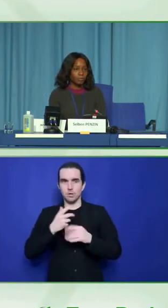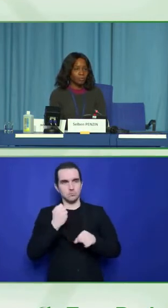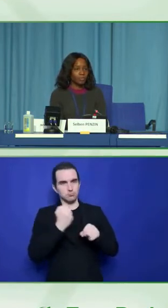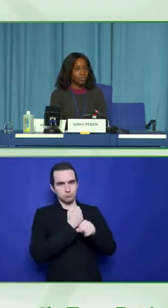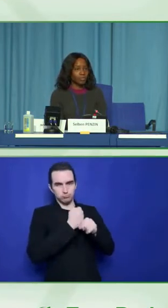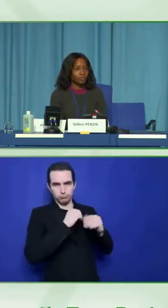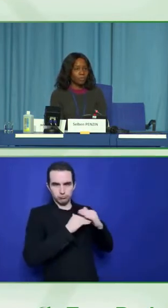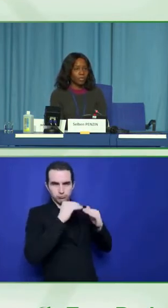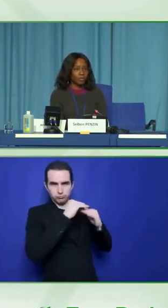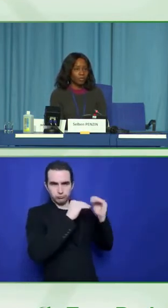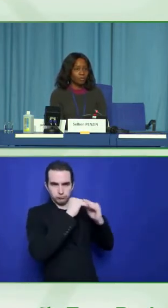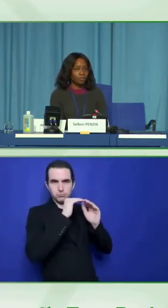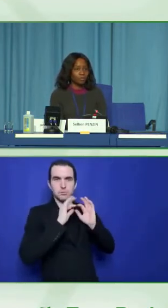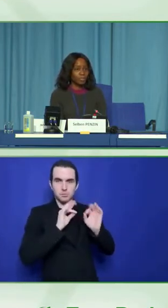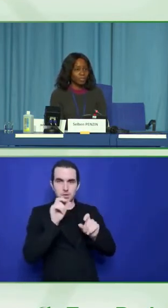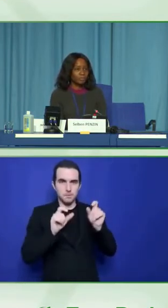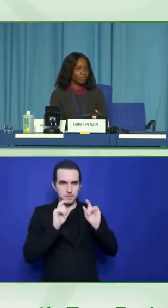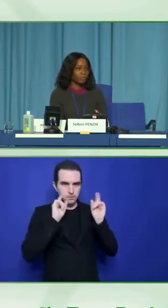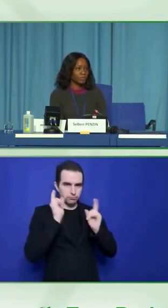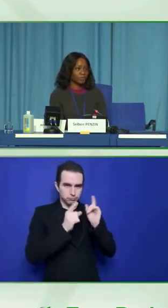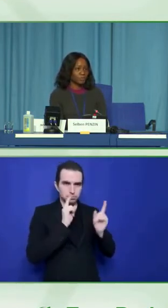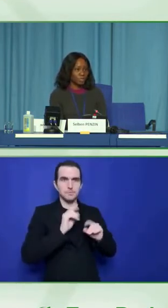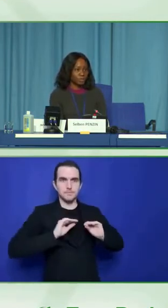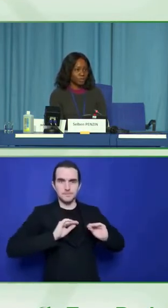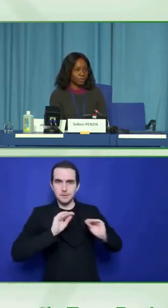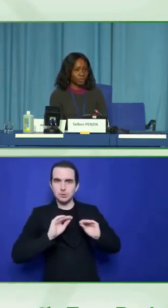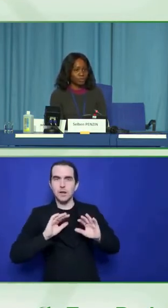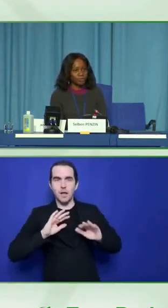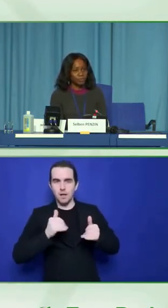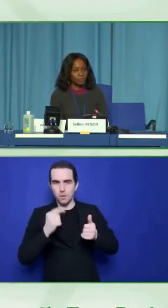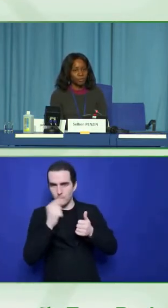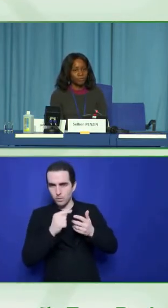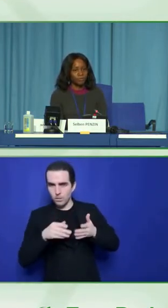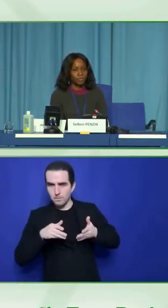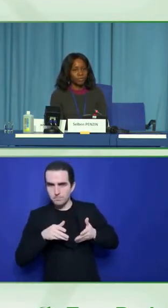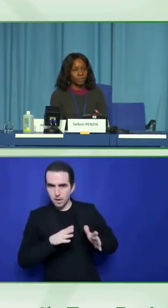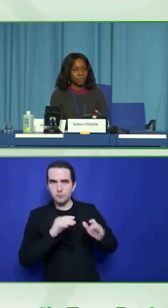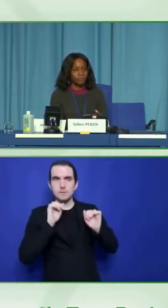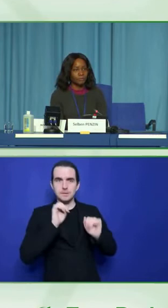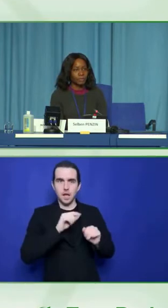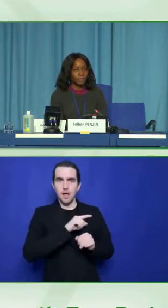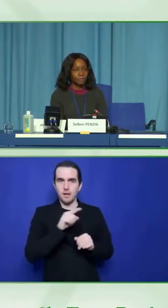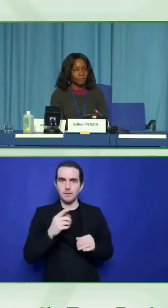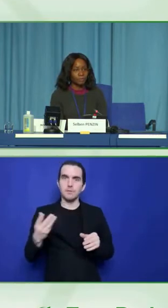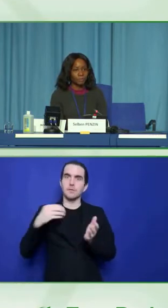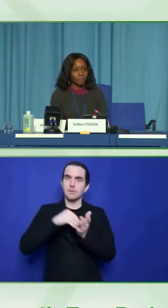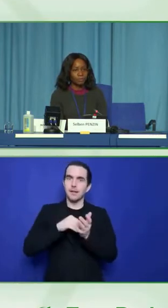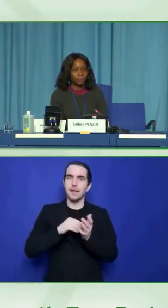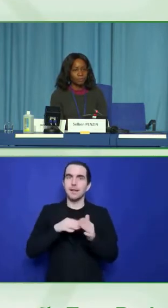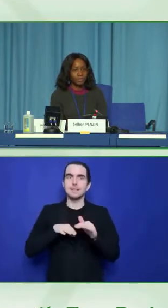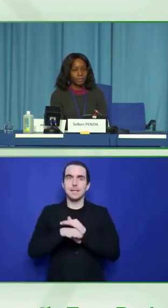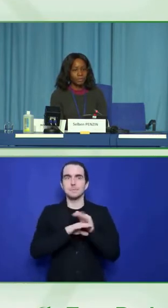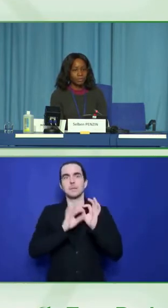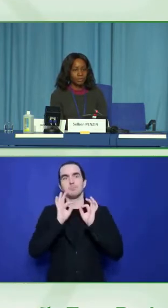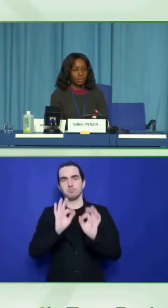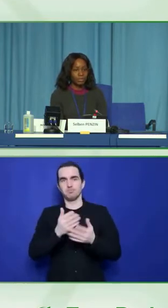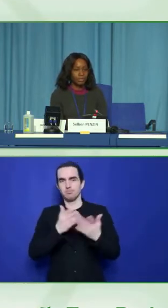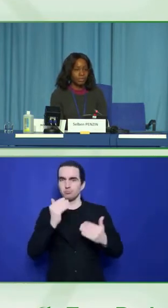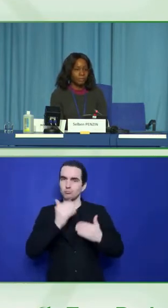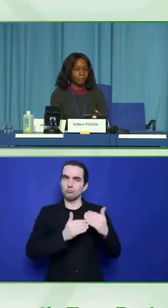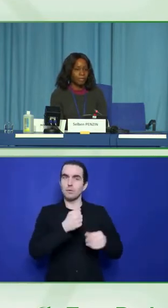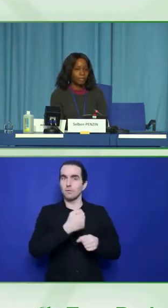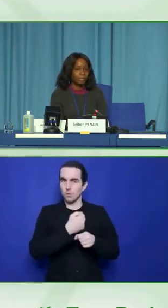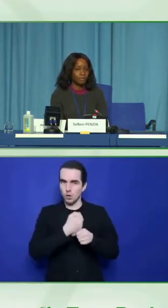open to collaborations from anyone, so please feel free to reach out to us for collaboration using the